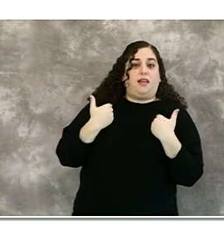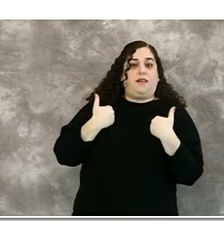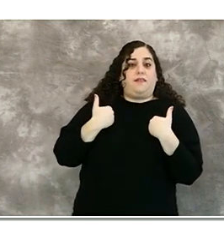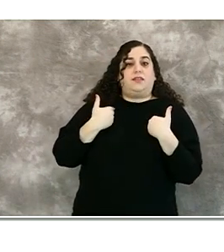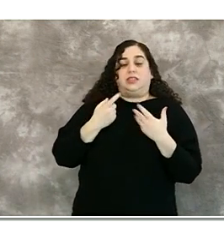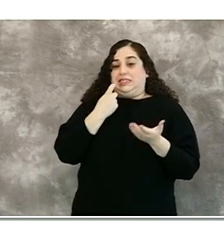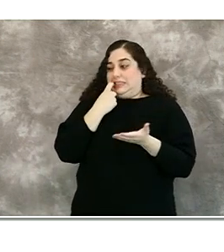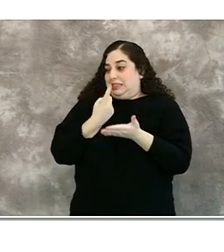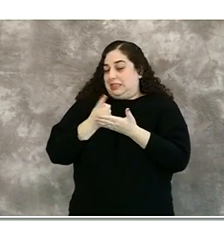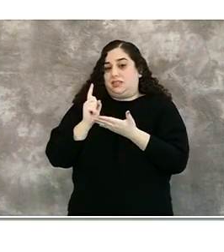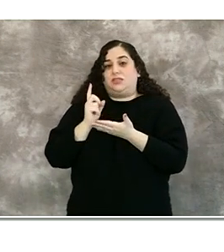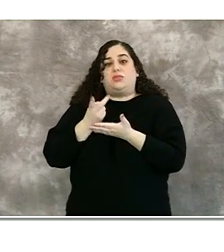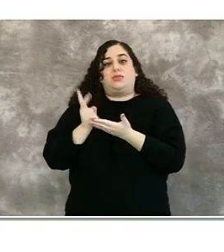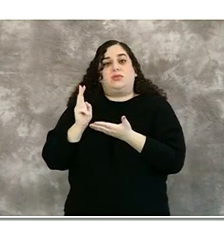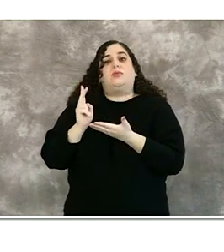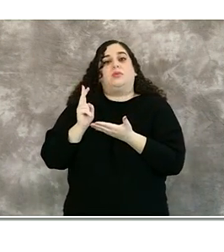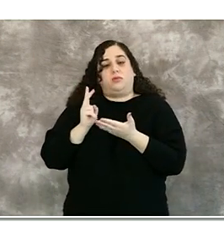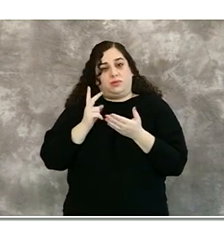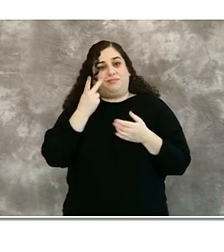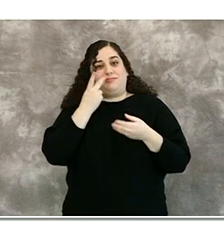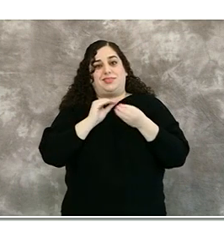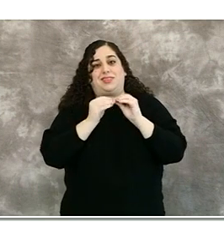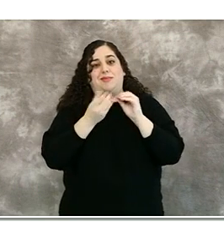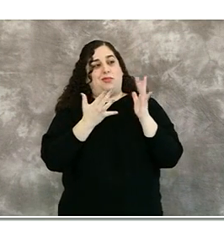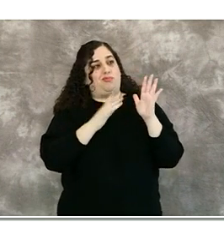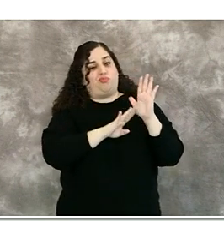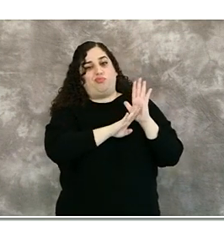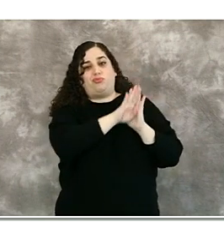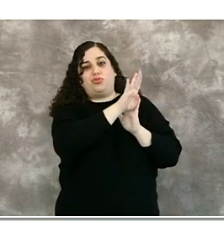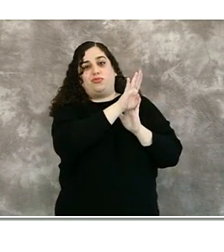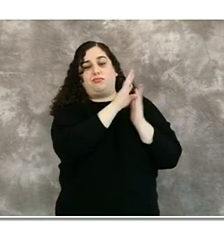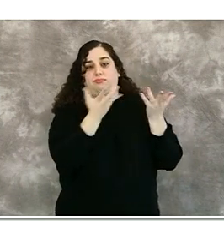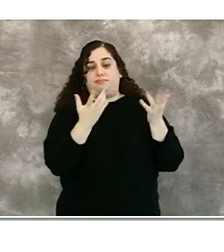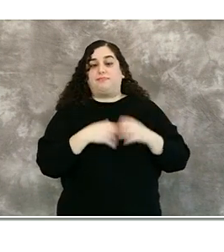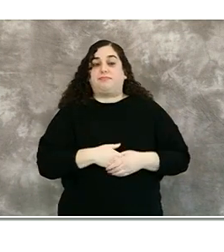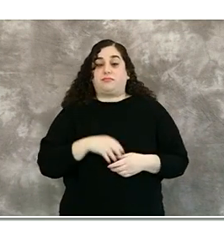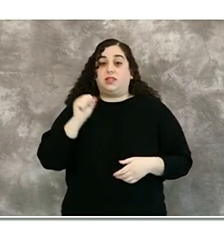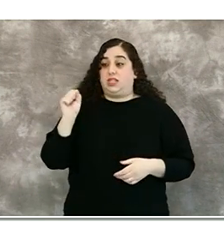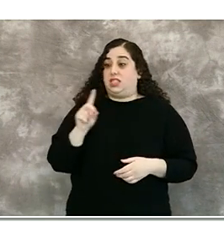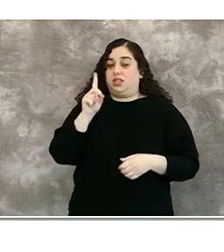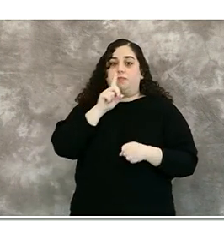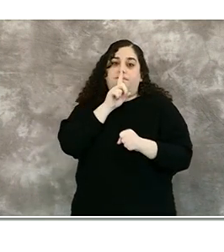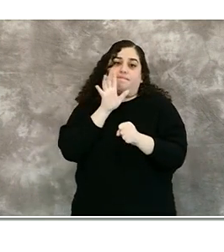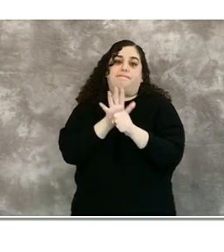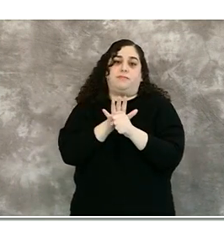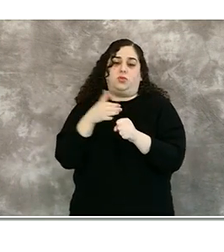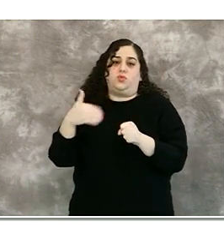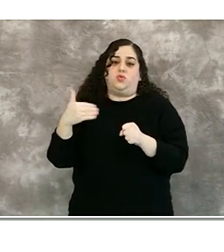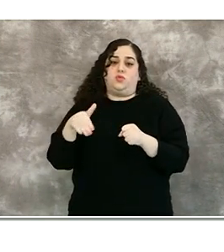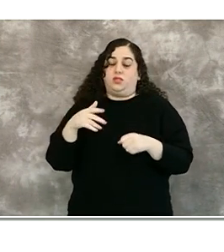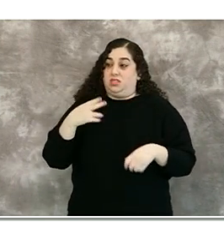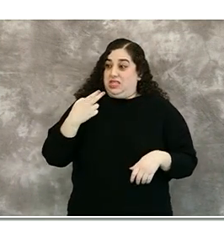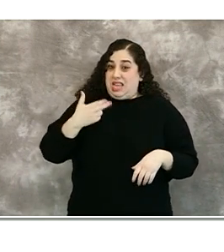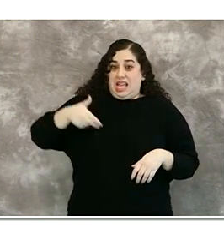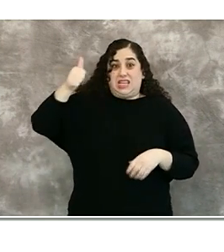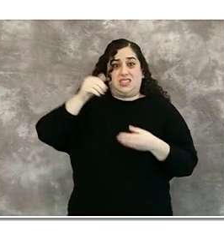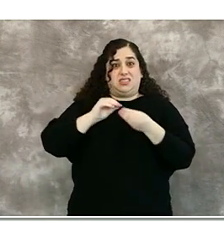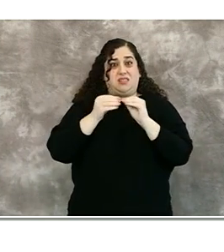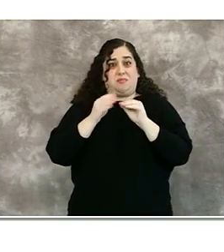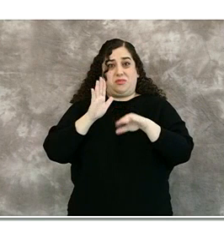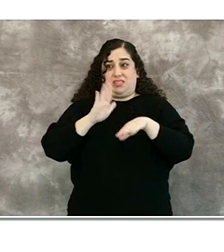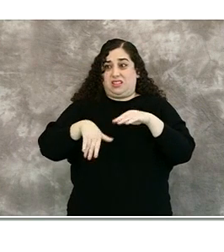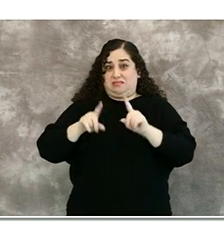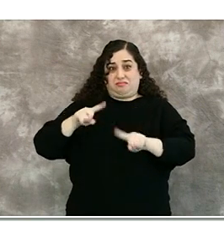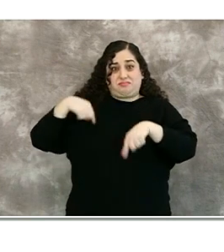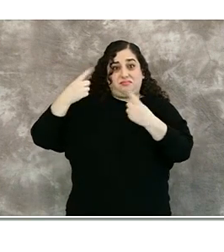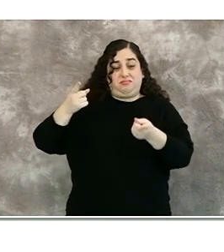couple of weeks at the left showing that San Diego cases are being confirmed in the highest numbers now than at any point in